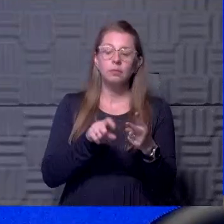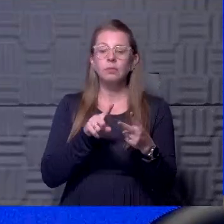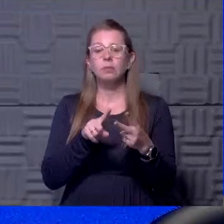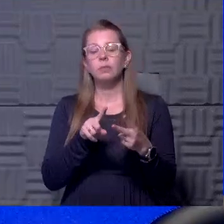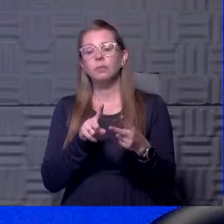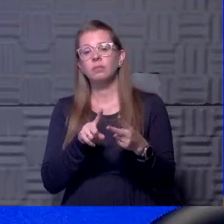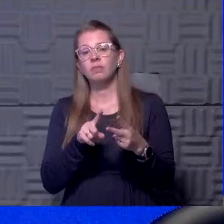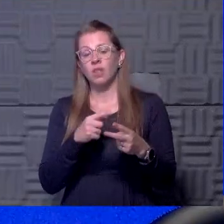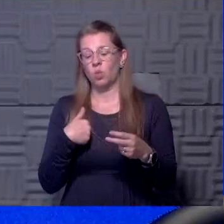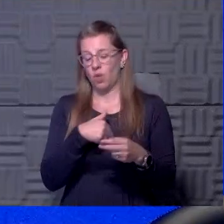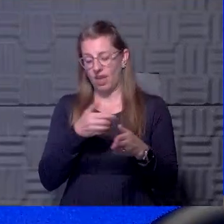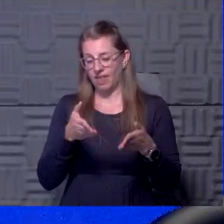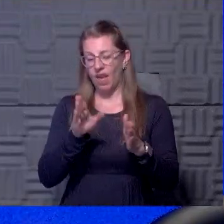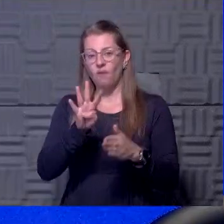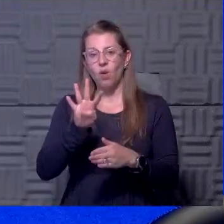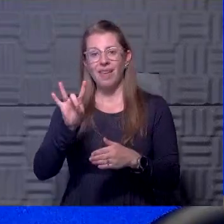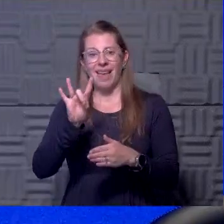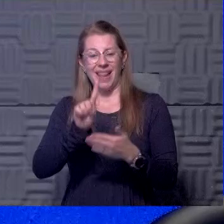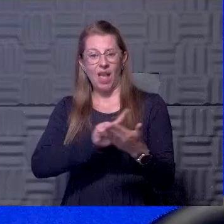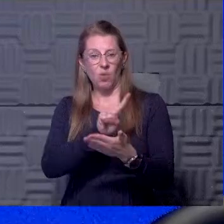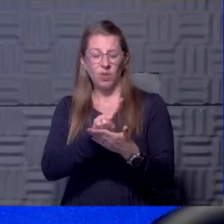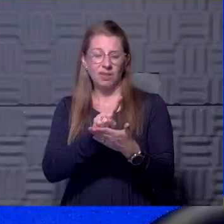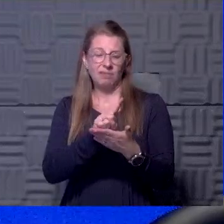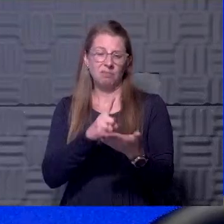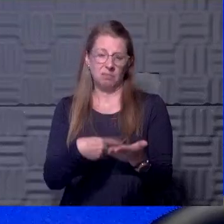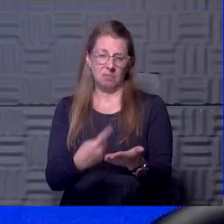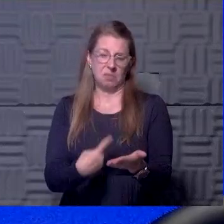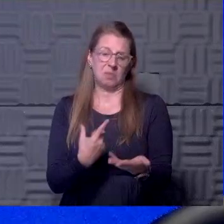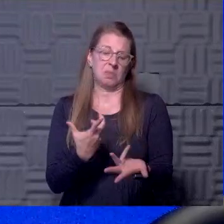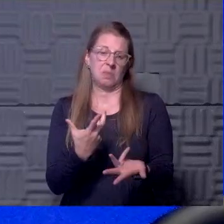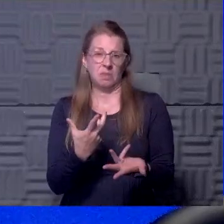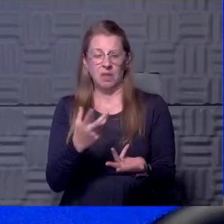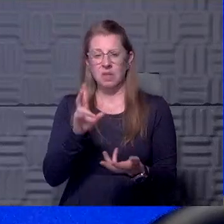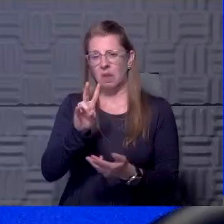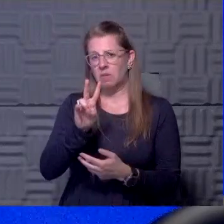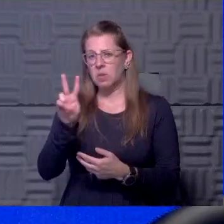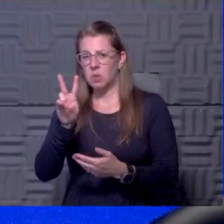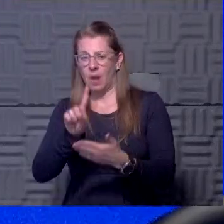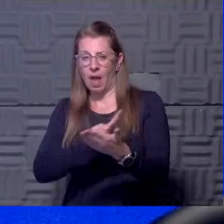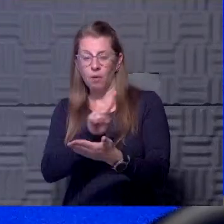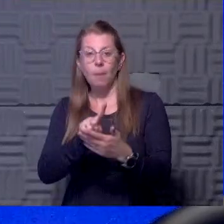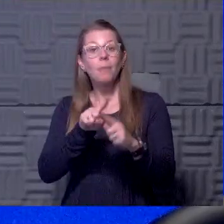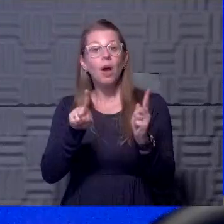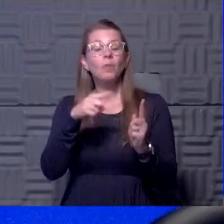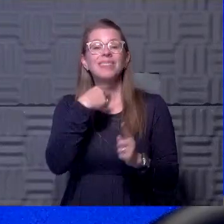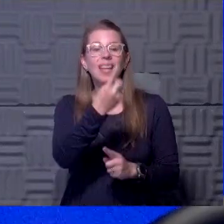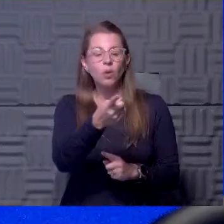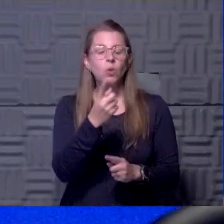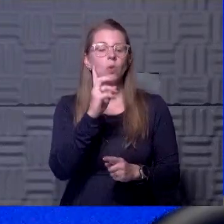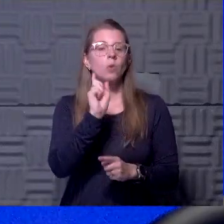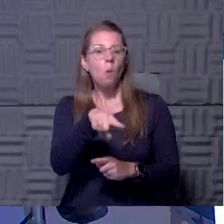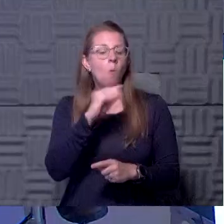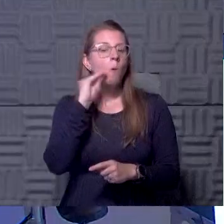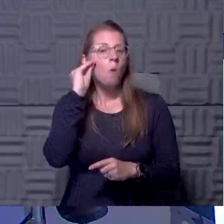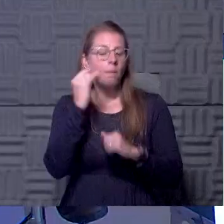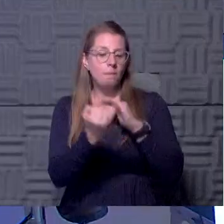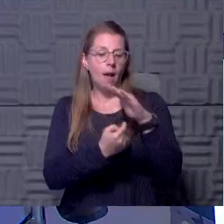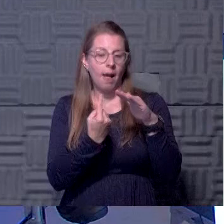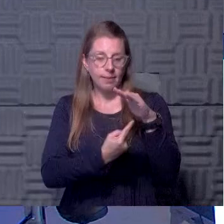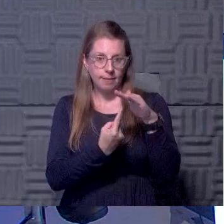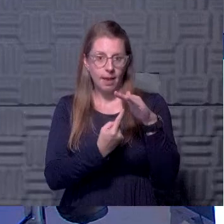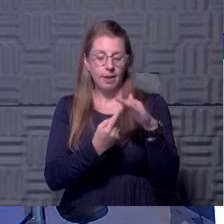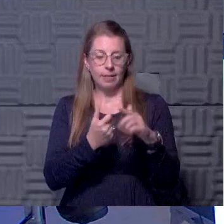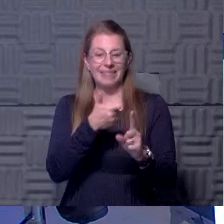allowed that 48 hours, occasionally an extenuating surgeon's is 72 hours. But we tell you to go home and isolate. You're supposed to have self